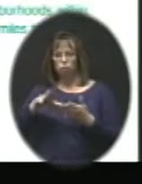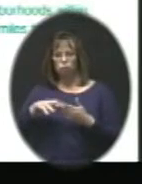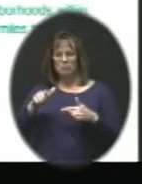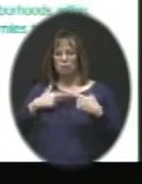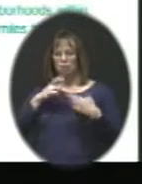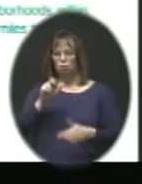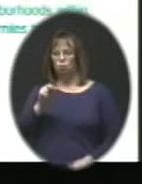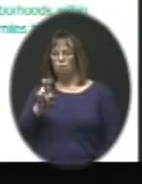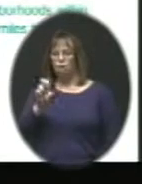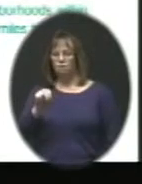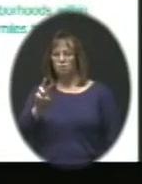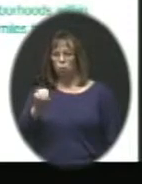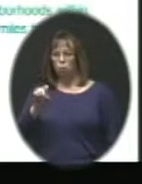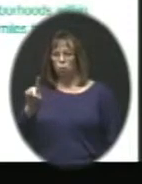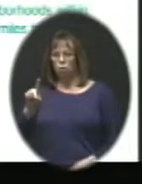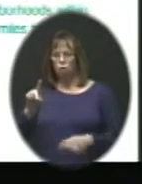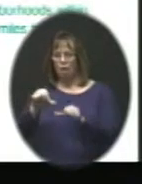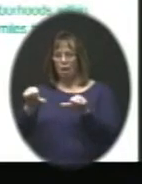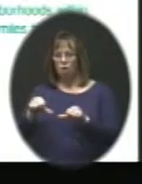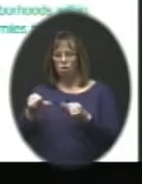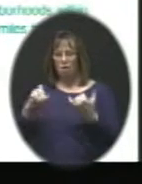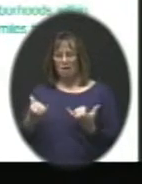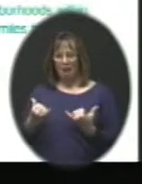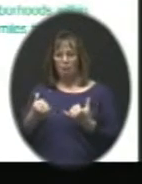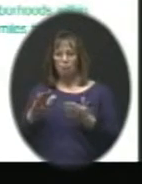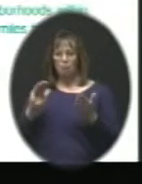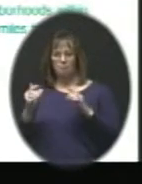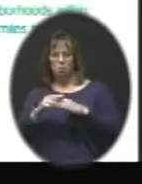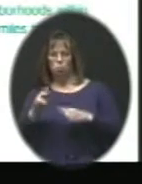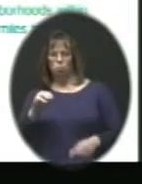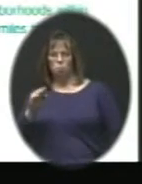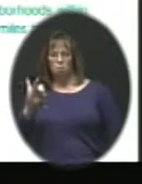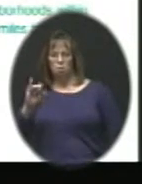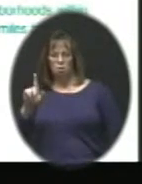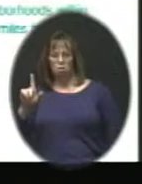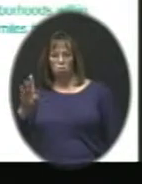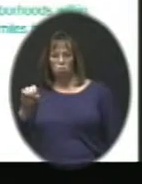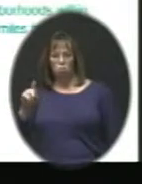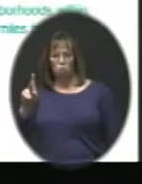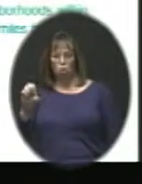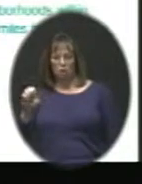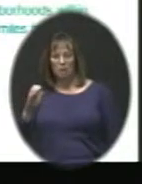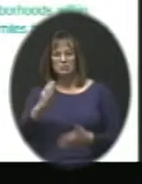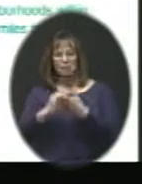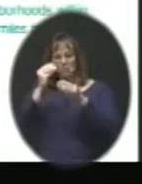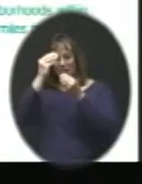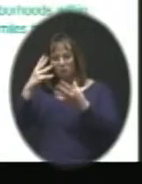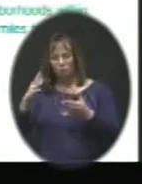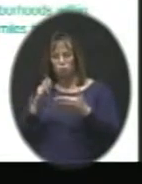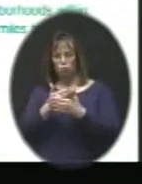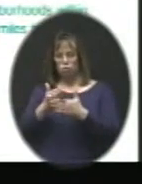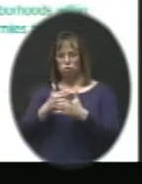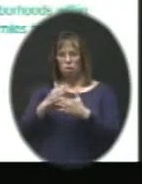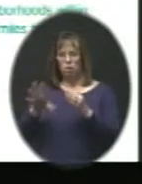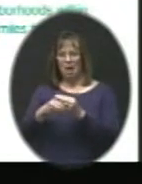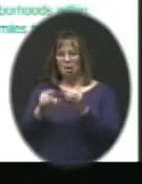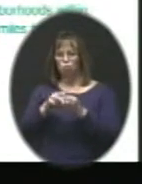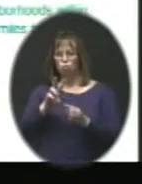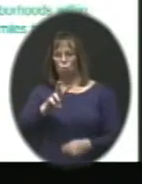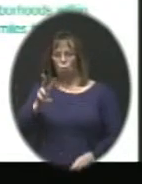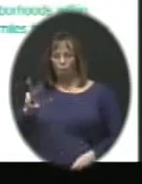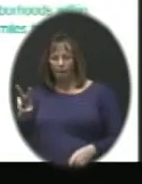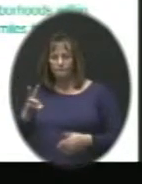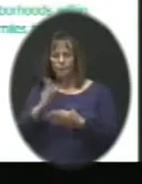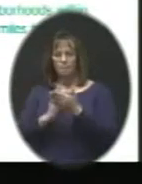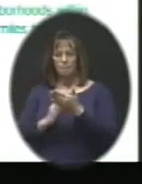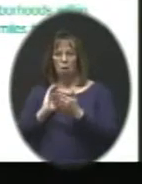Ravenwood attendance boundary currently compared to Millbrook. And some of the information we've shared back and put on the web and were certainly part of